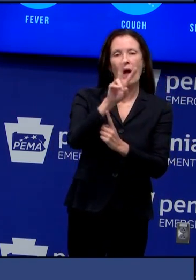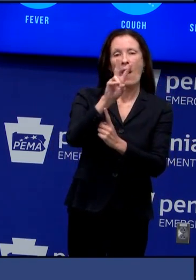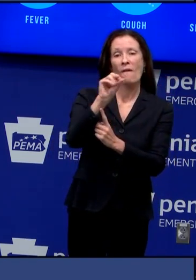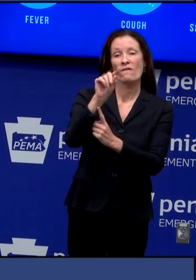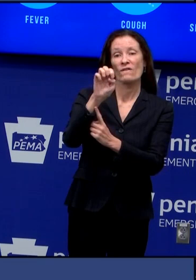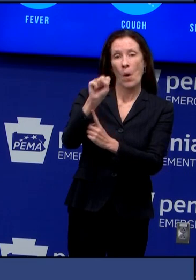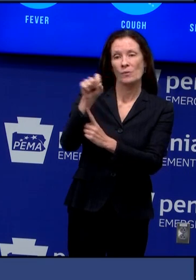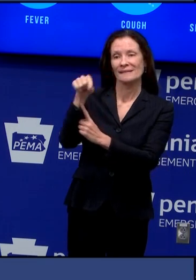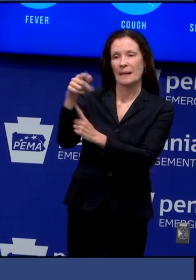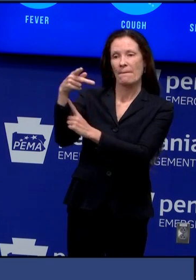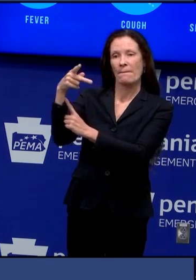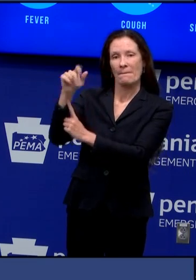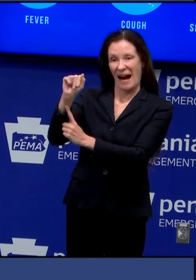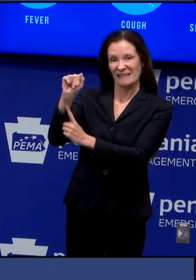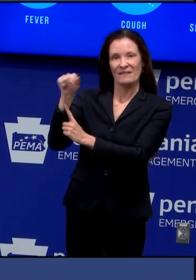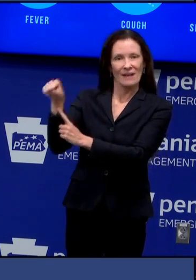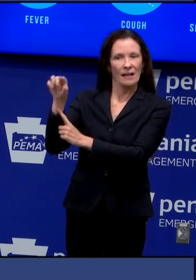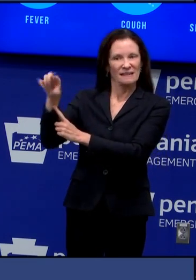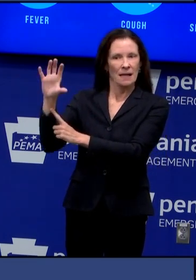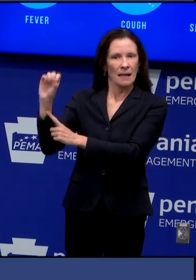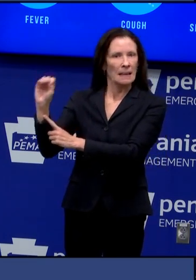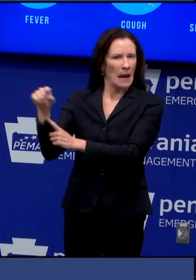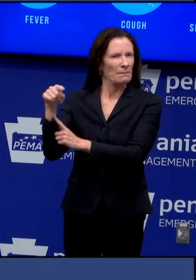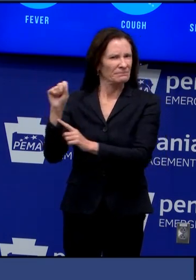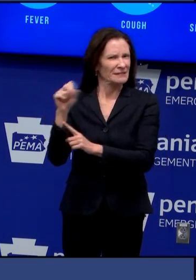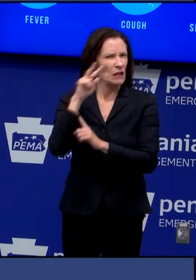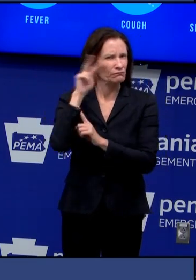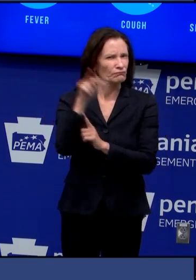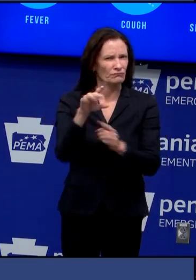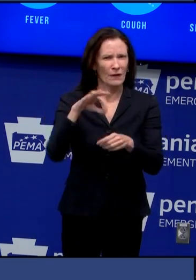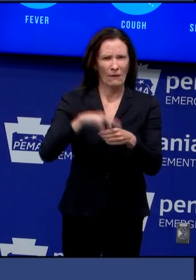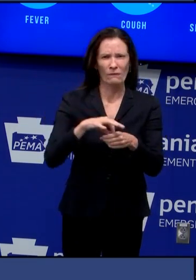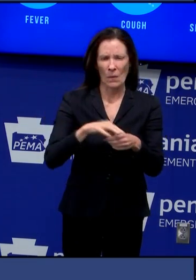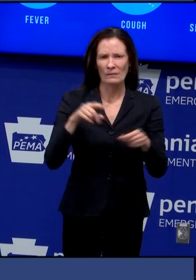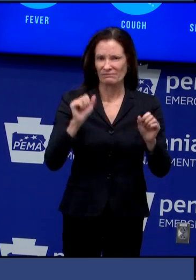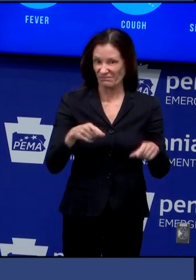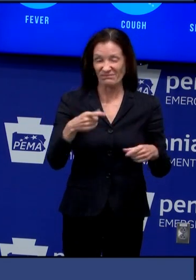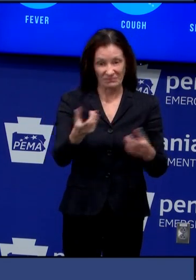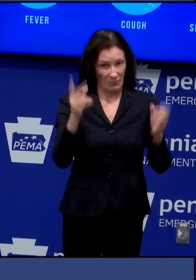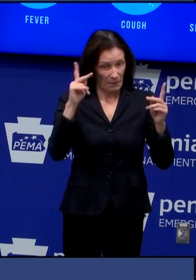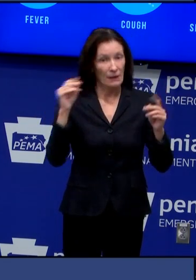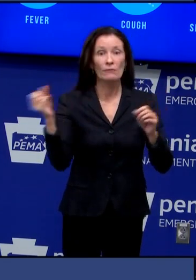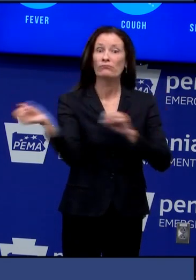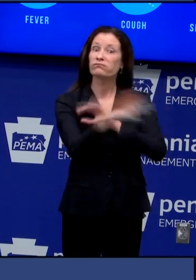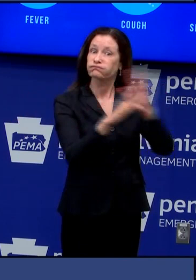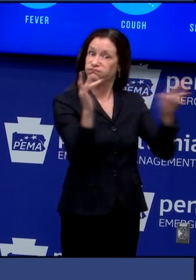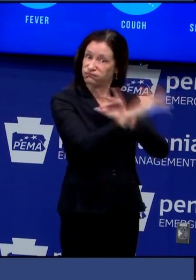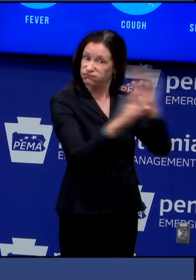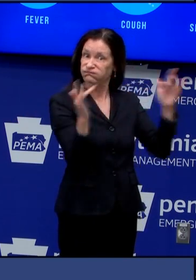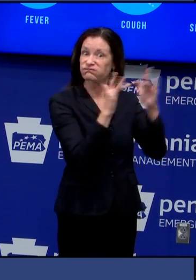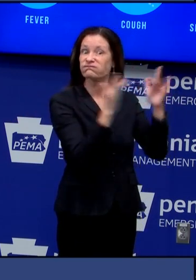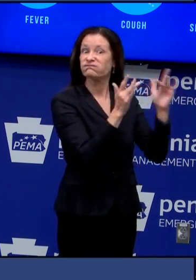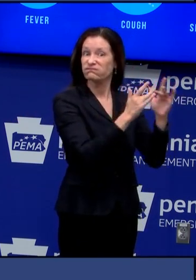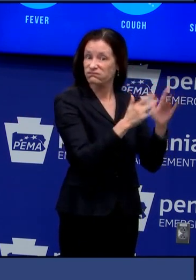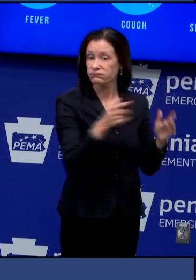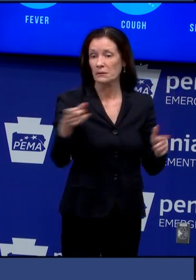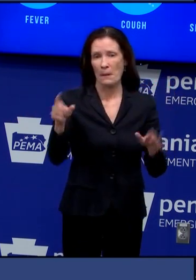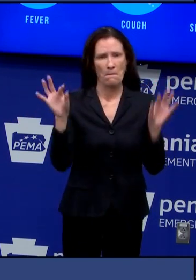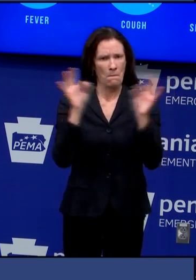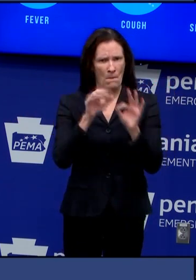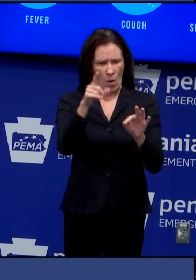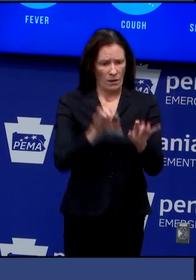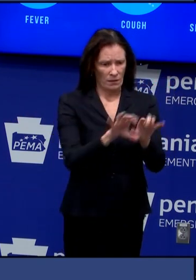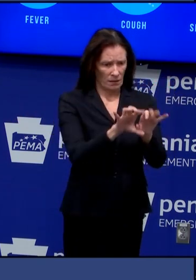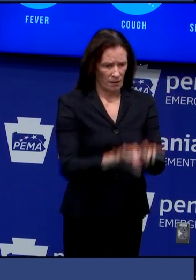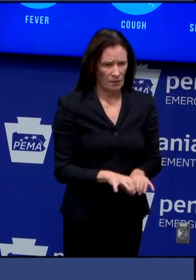access to the web and if you enter your email address you'll get notifications when your bet when your application has been approved when your ballot has been